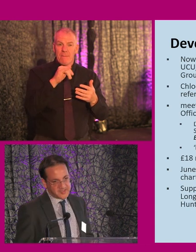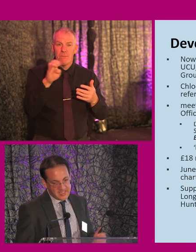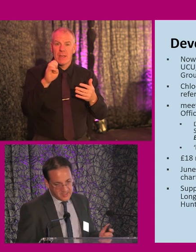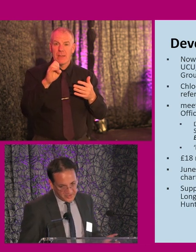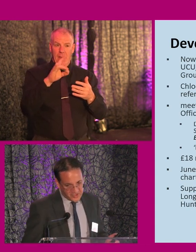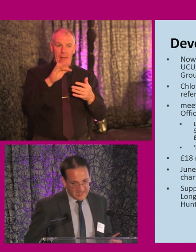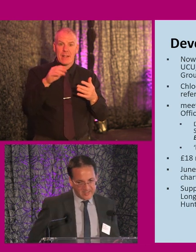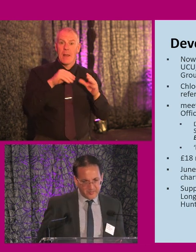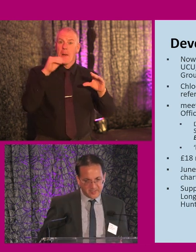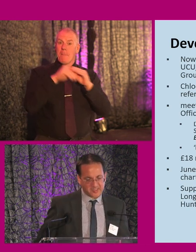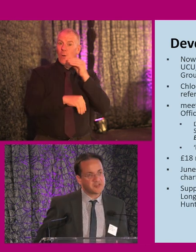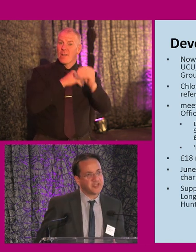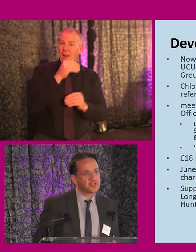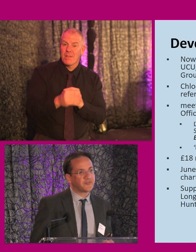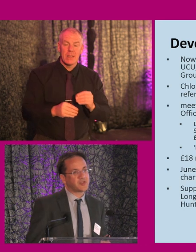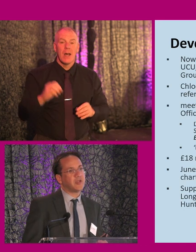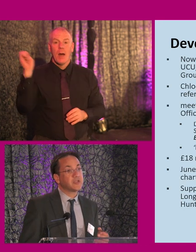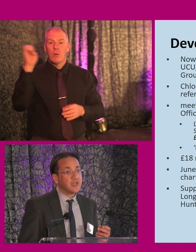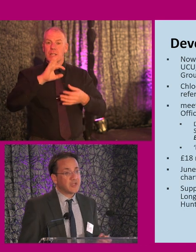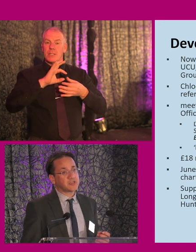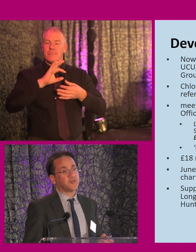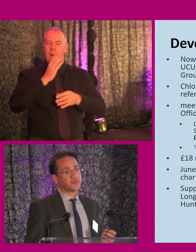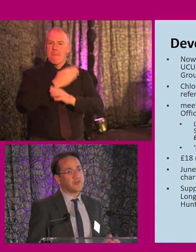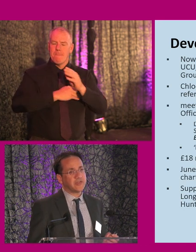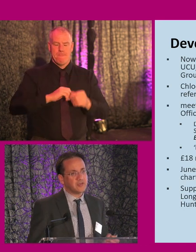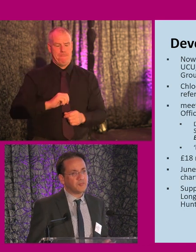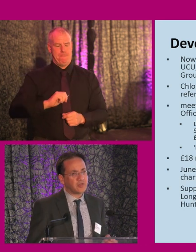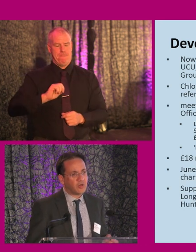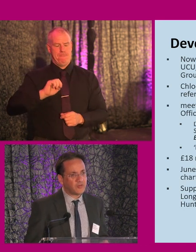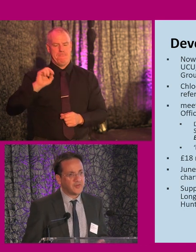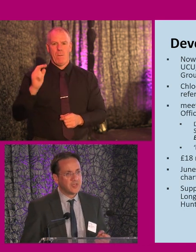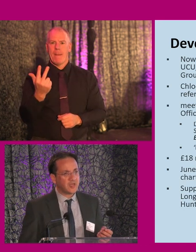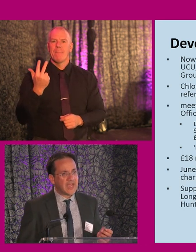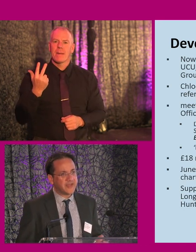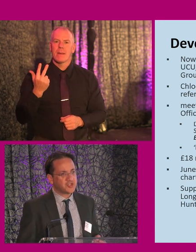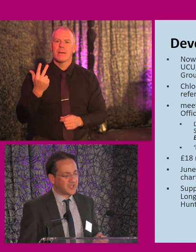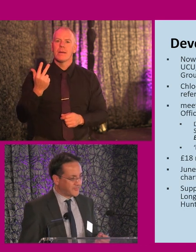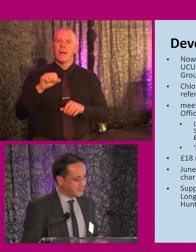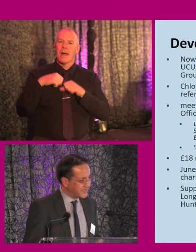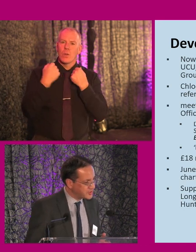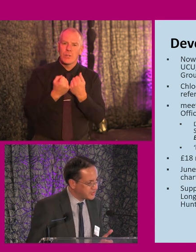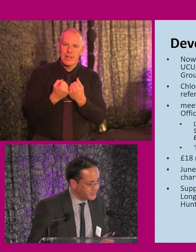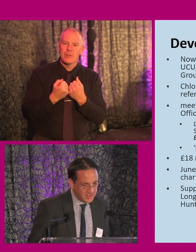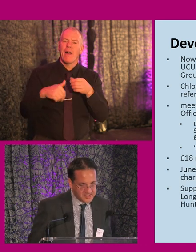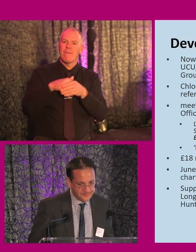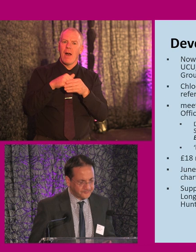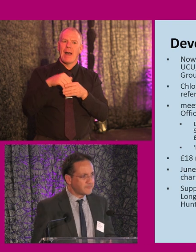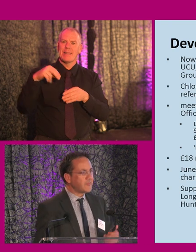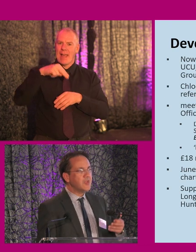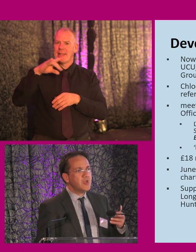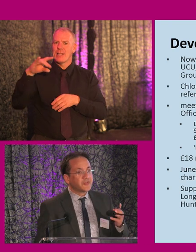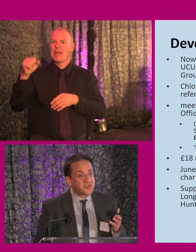Office. British Paralympic Association have signed, as have a growing number of NHS Foundation trusts.